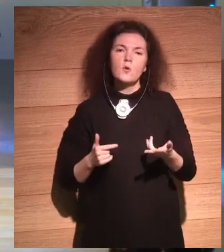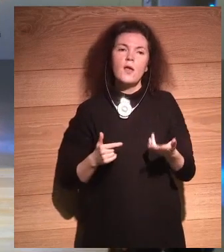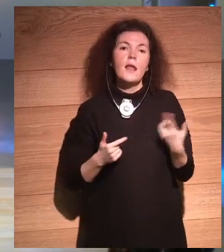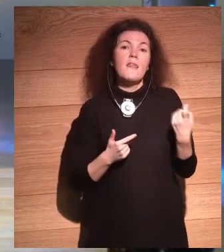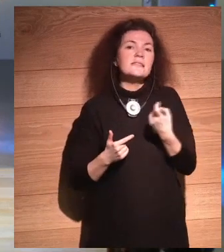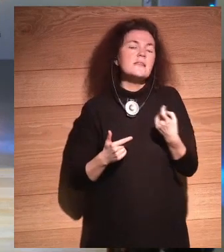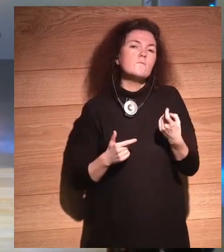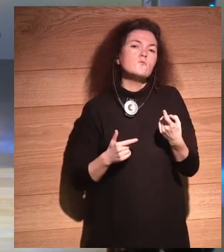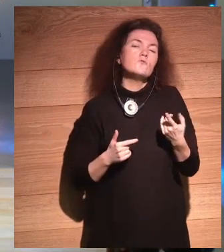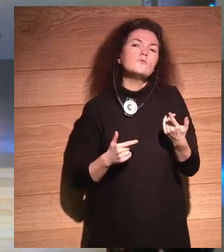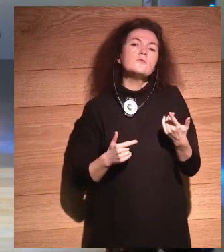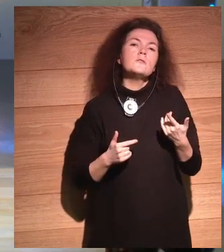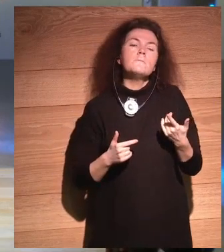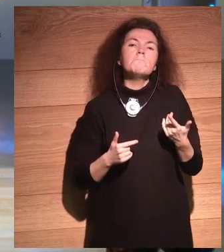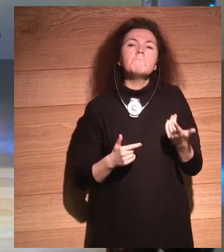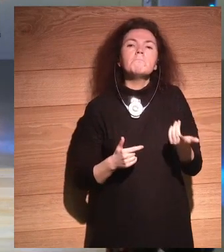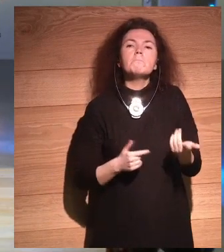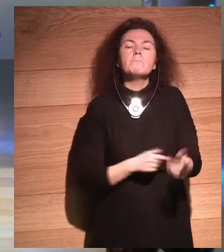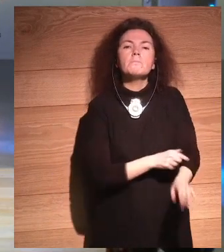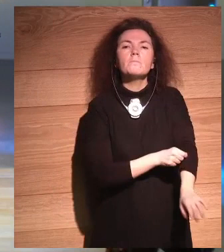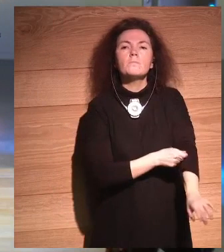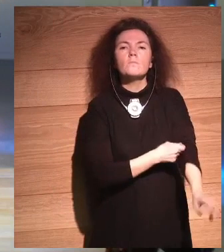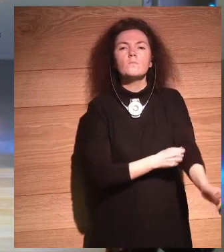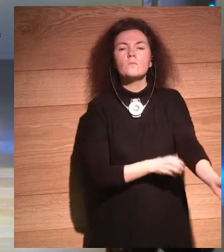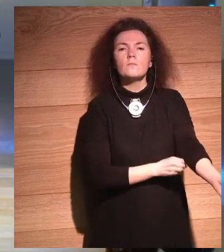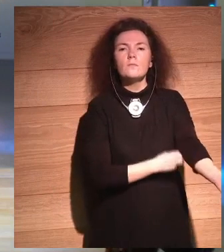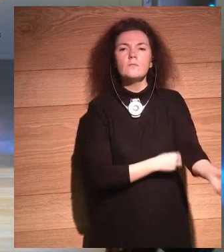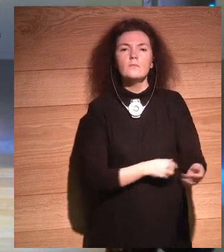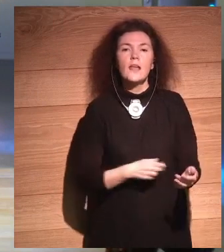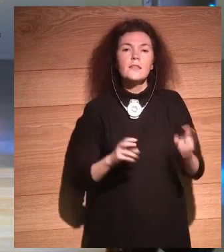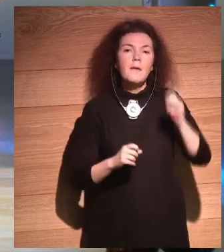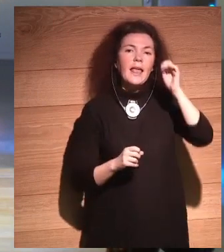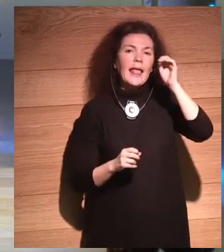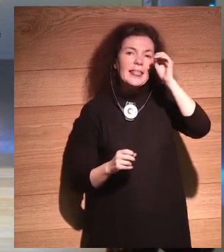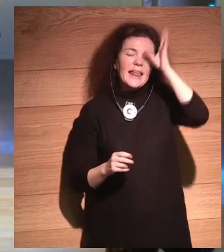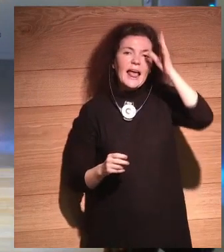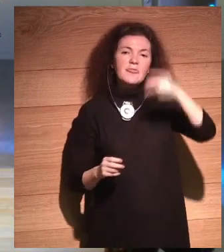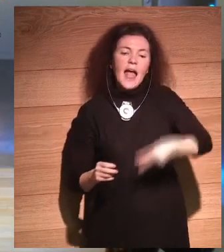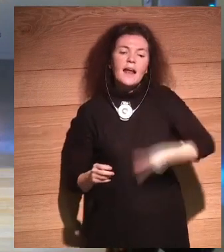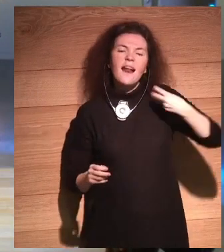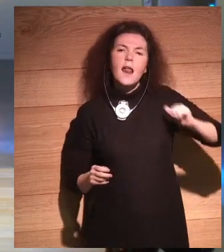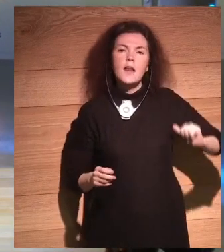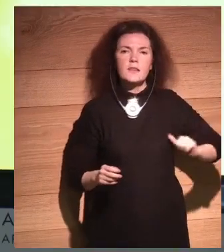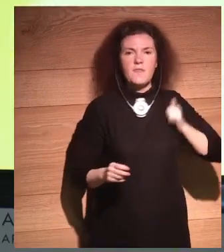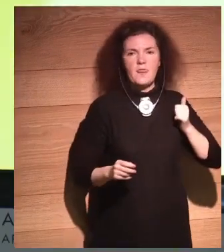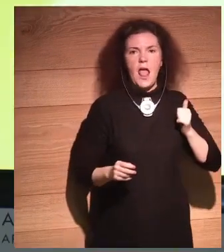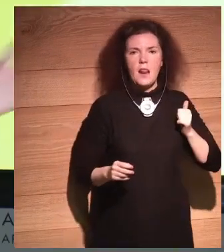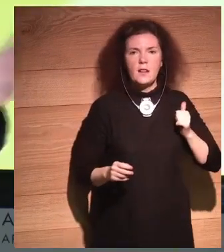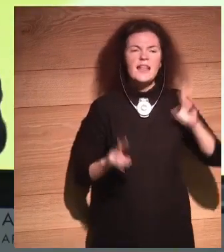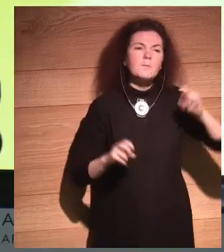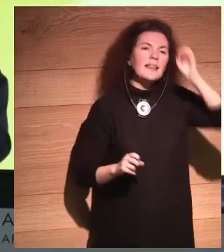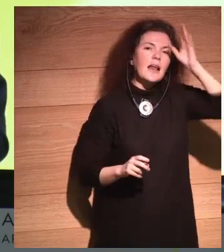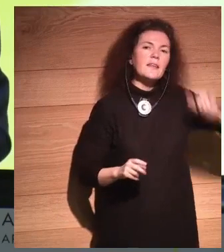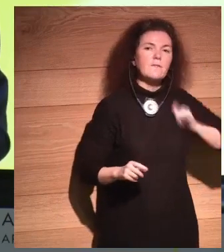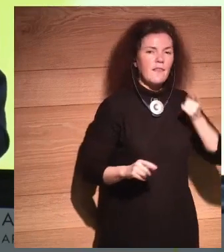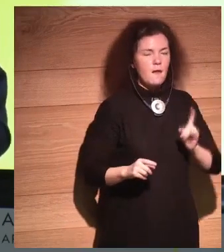intelligence. Not on AI or fancy software, smart machines. I think that is disruptive,